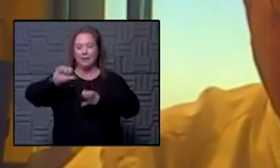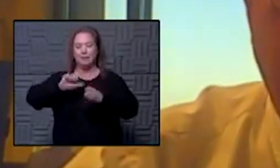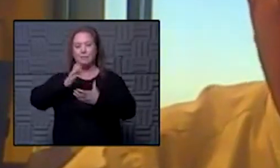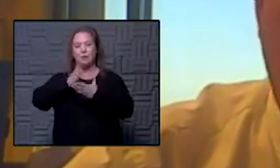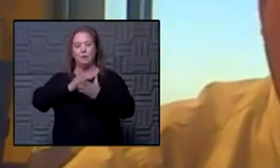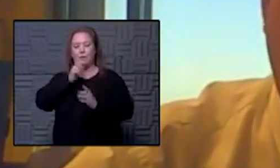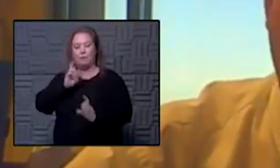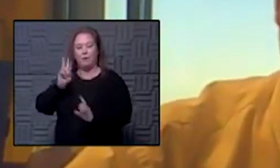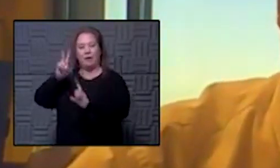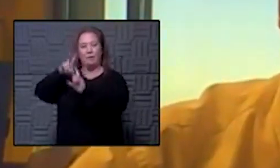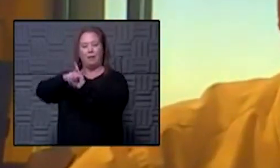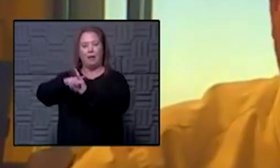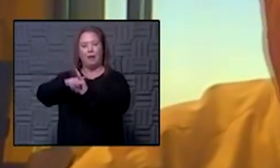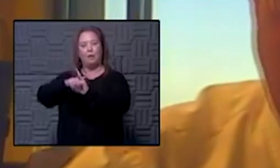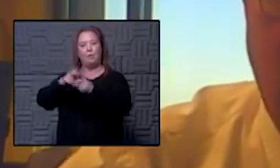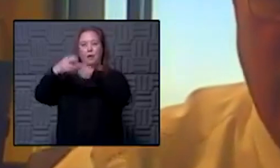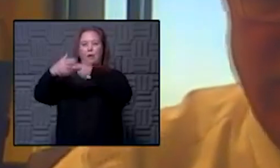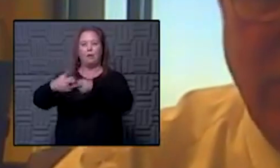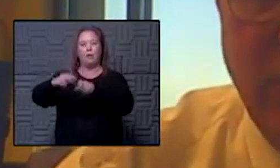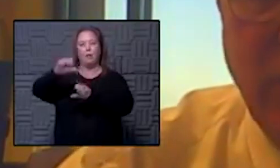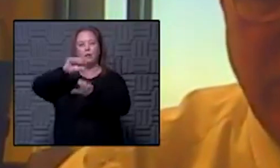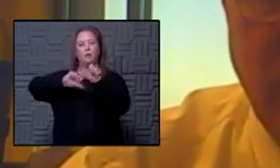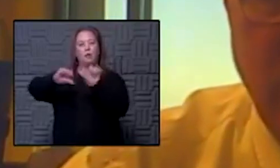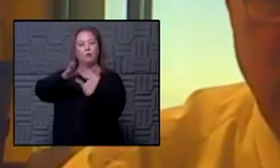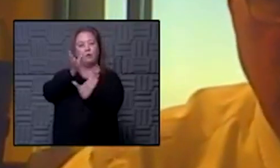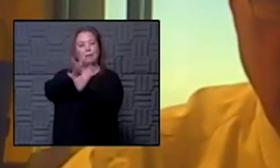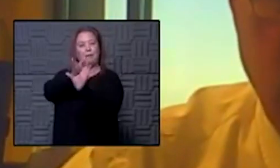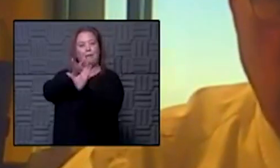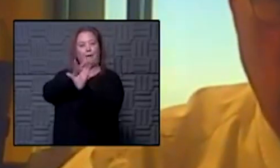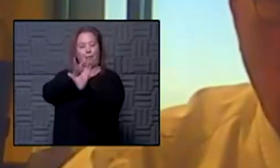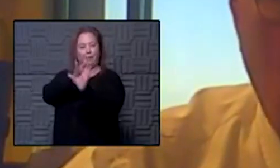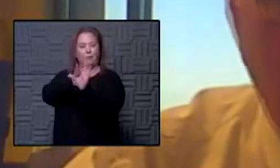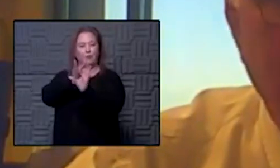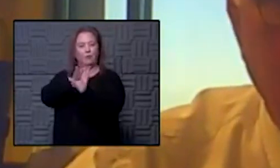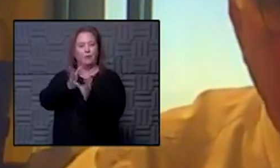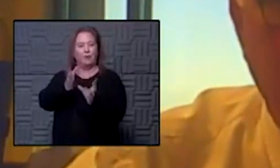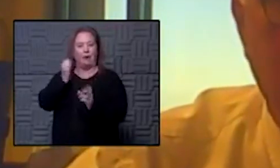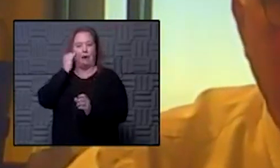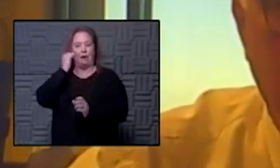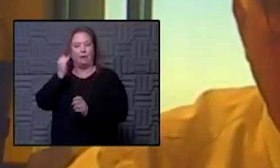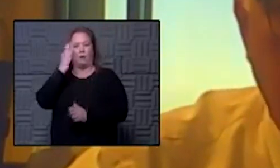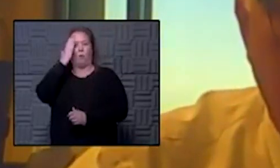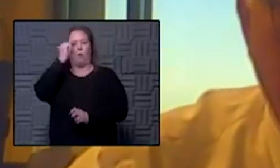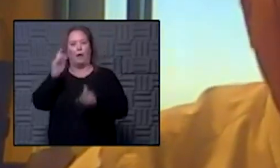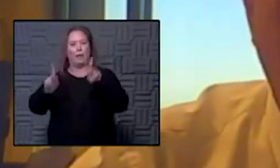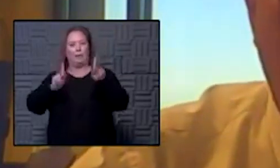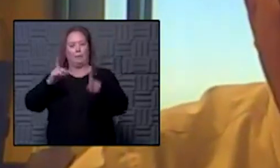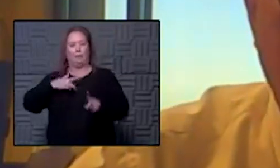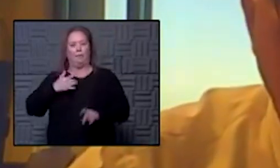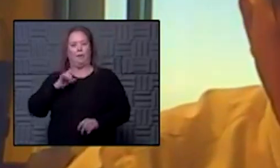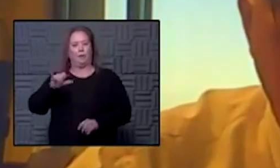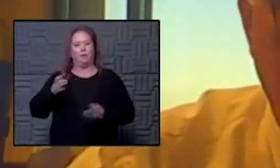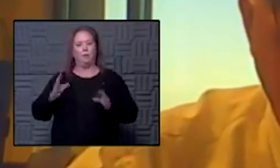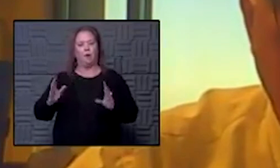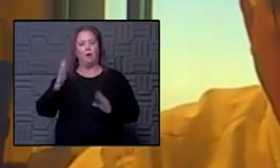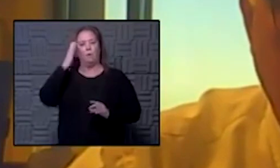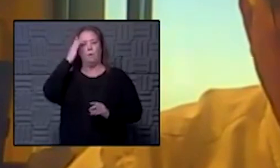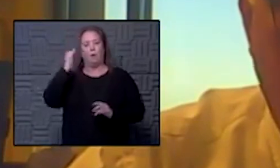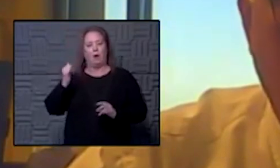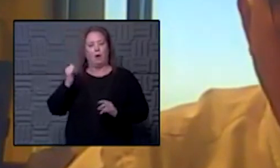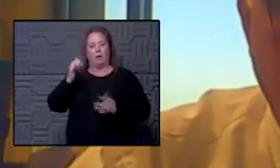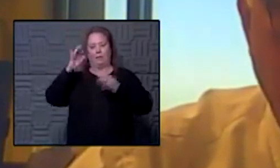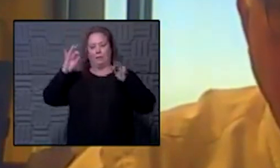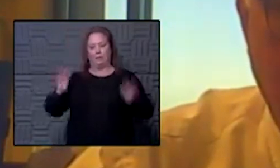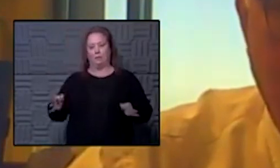we've applied what i would call social psychology principles to why is it that people feel this way why is it the